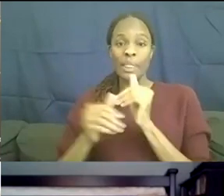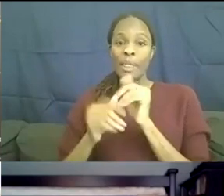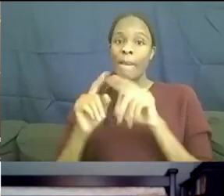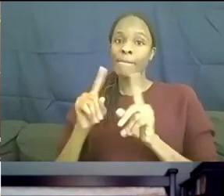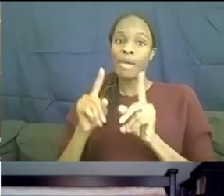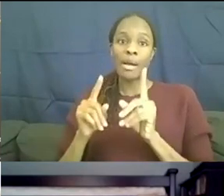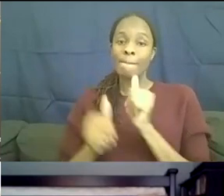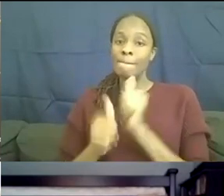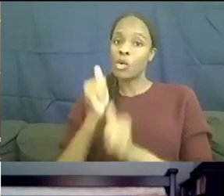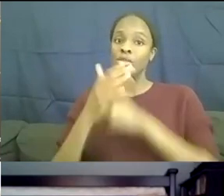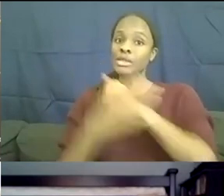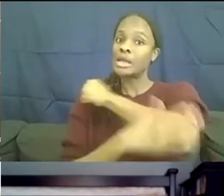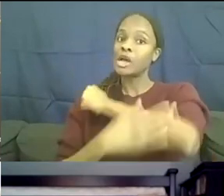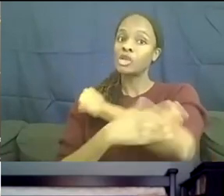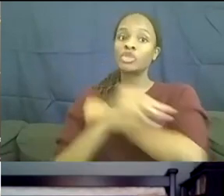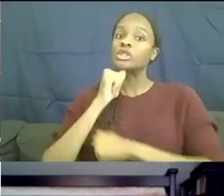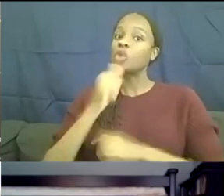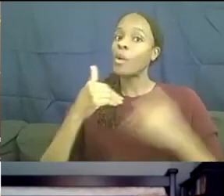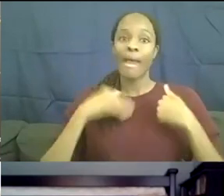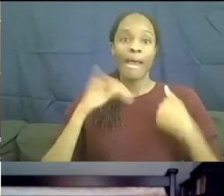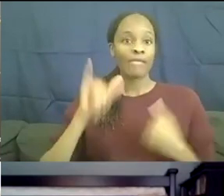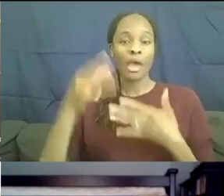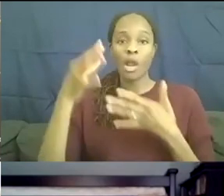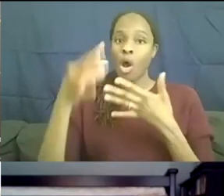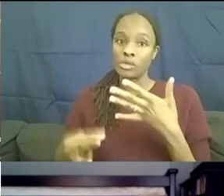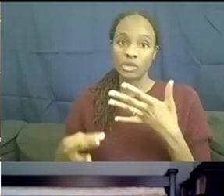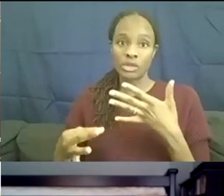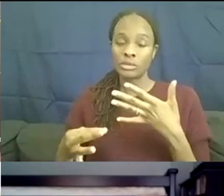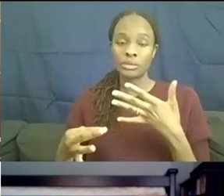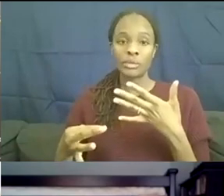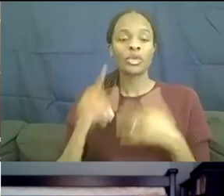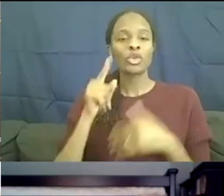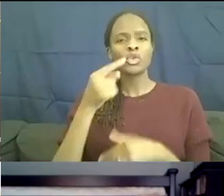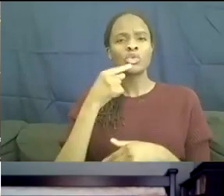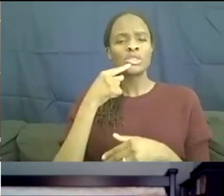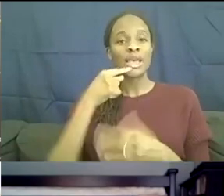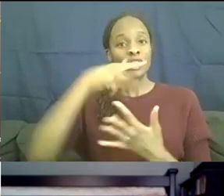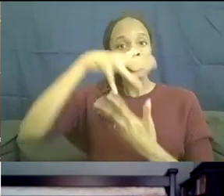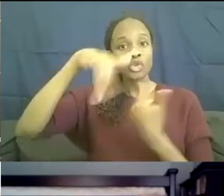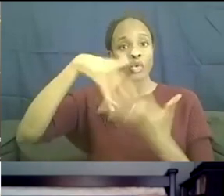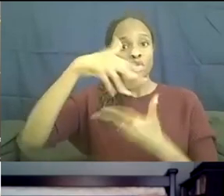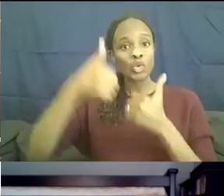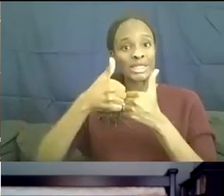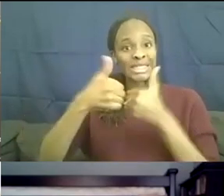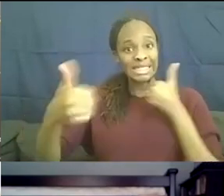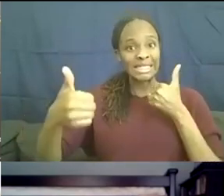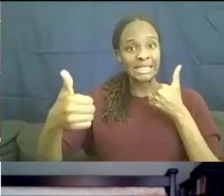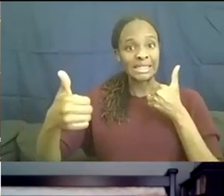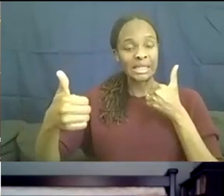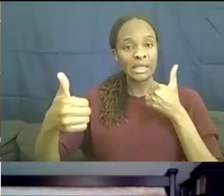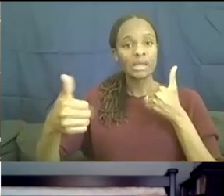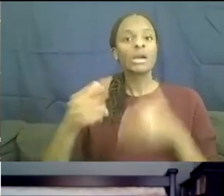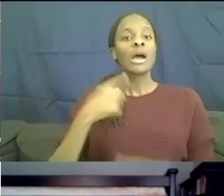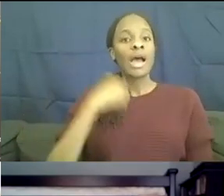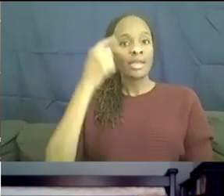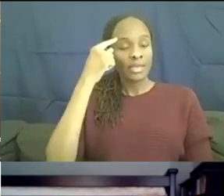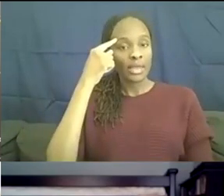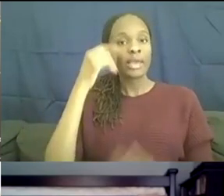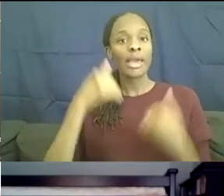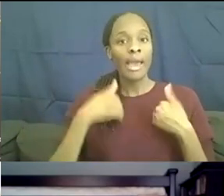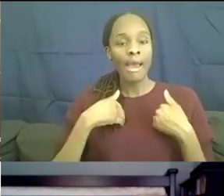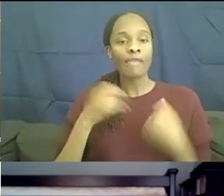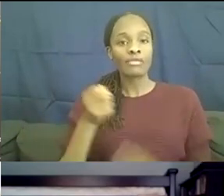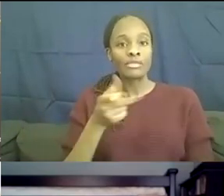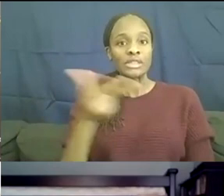options. You mentioned about social distancing. I think that there are several different